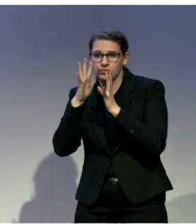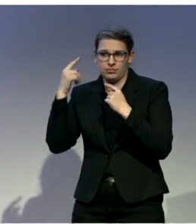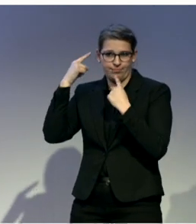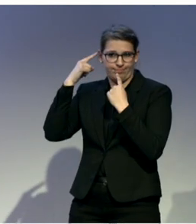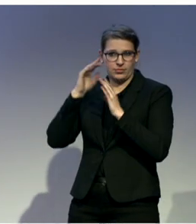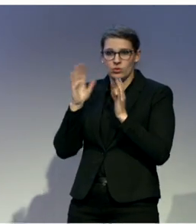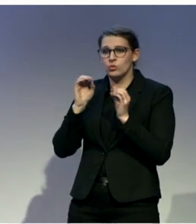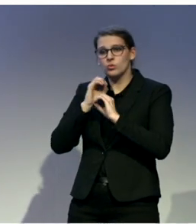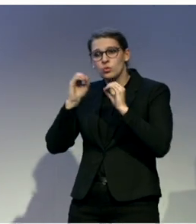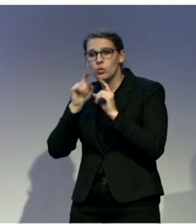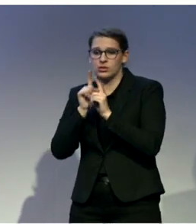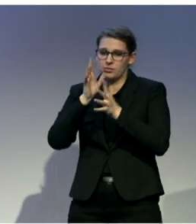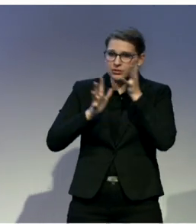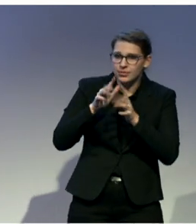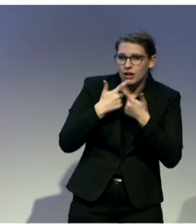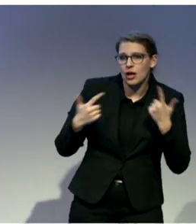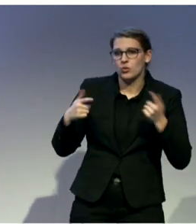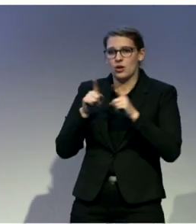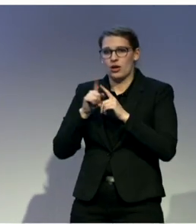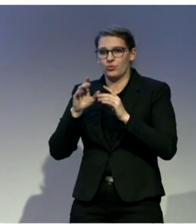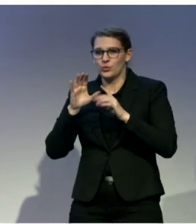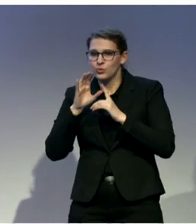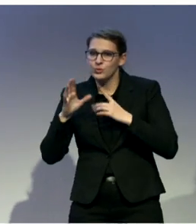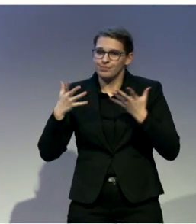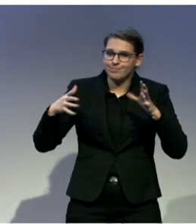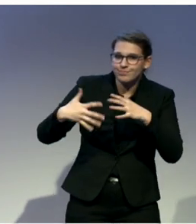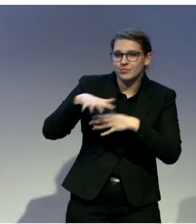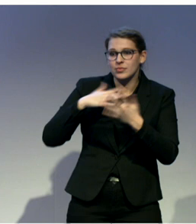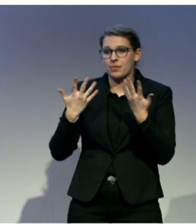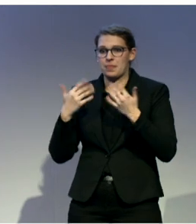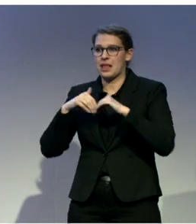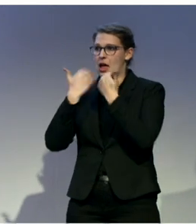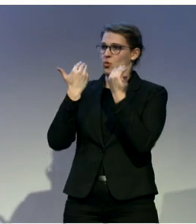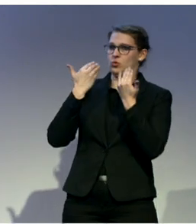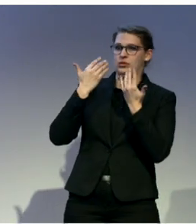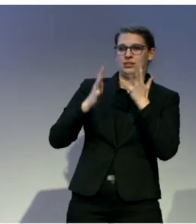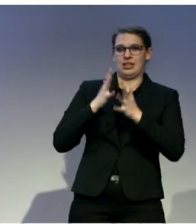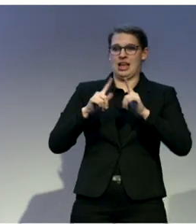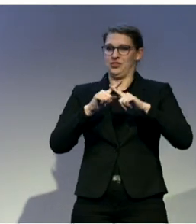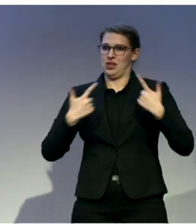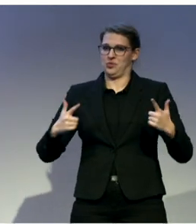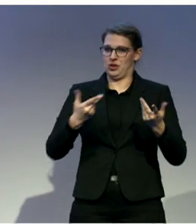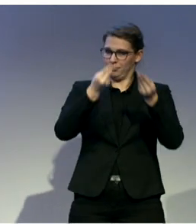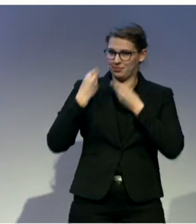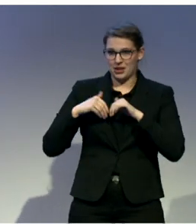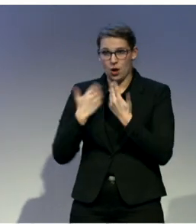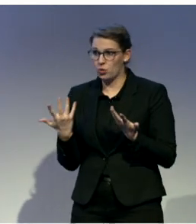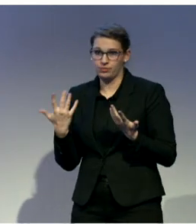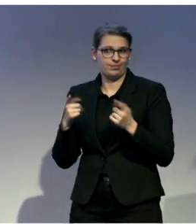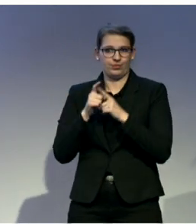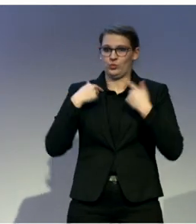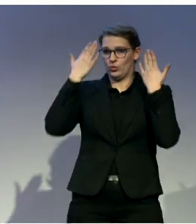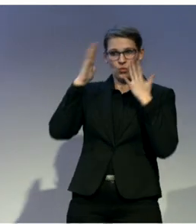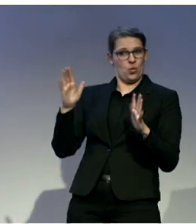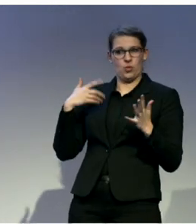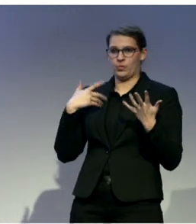How does my child acquire a language it cannot hear? What are the alternatives? And how can I learn Austrian sign